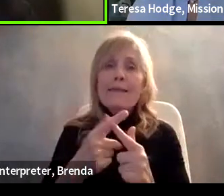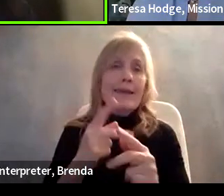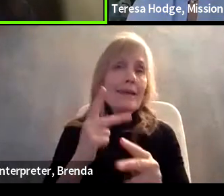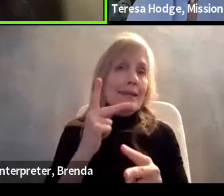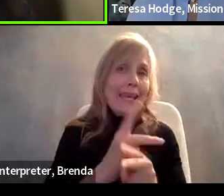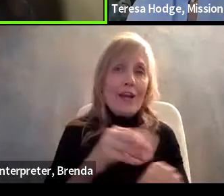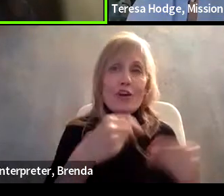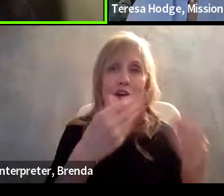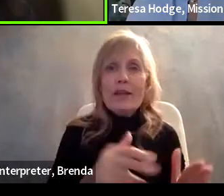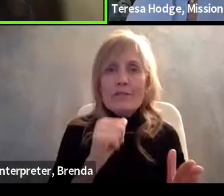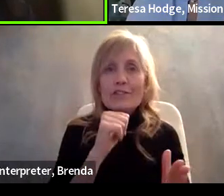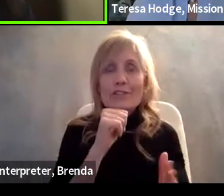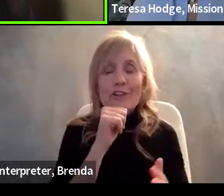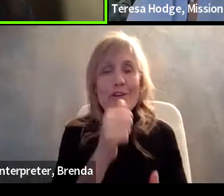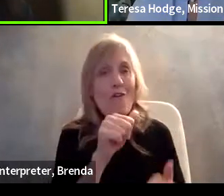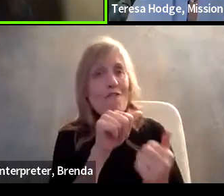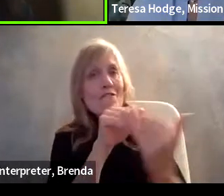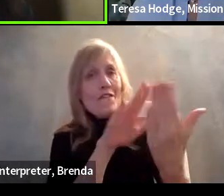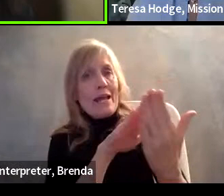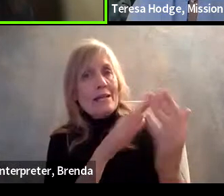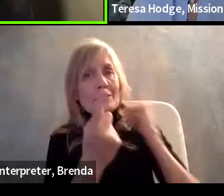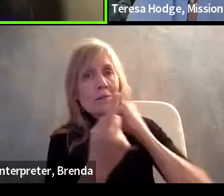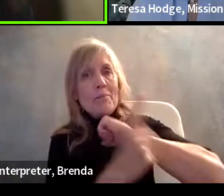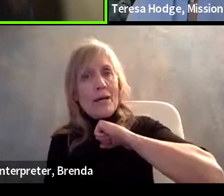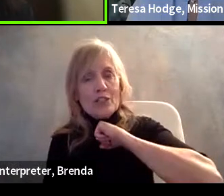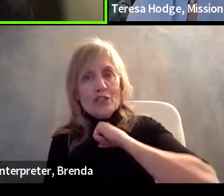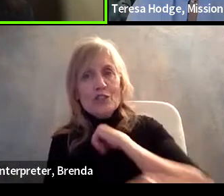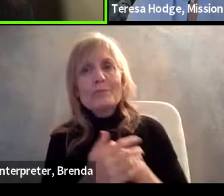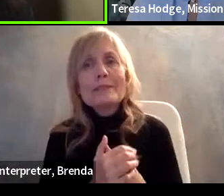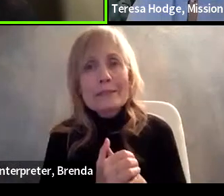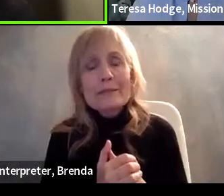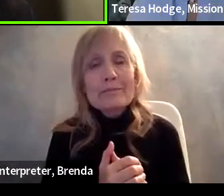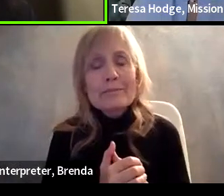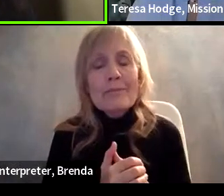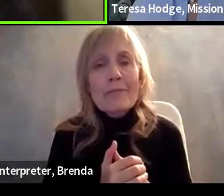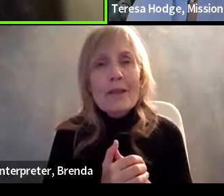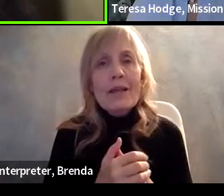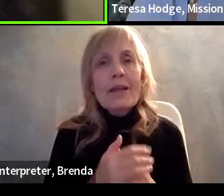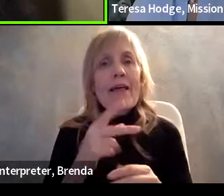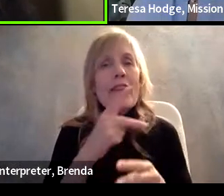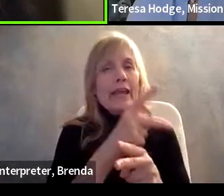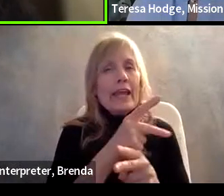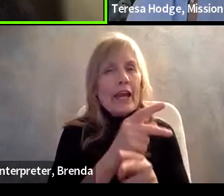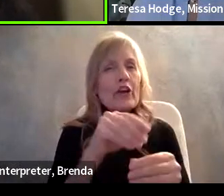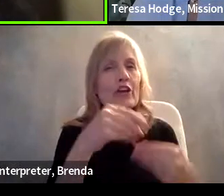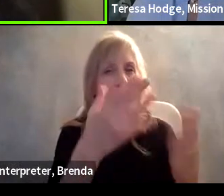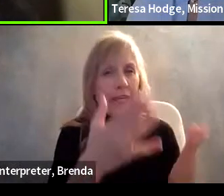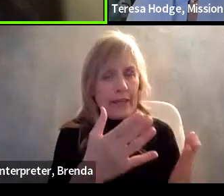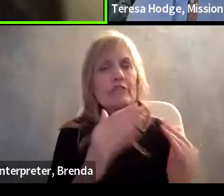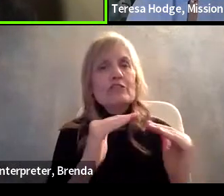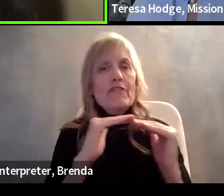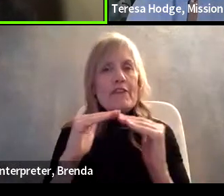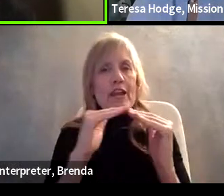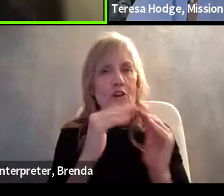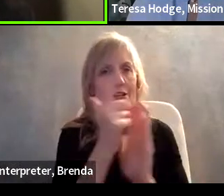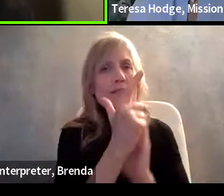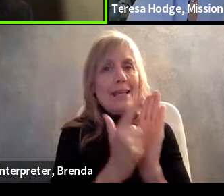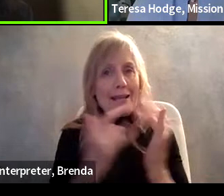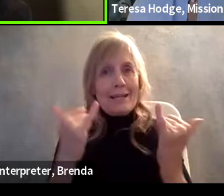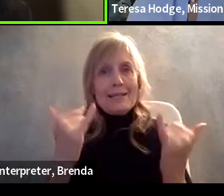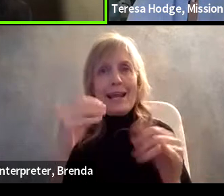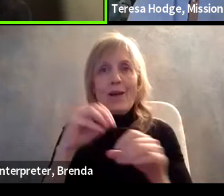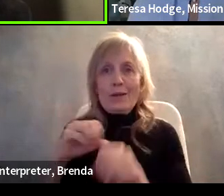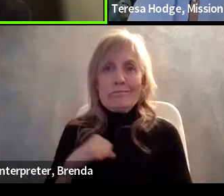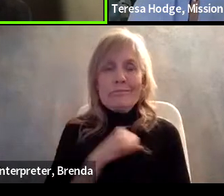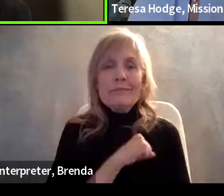punishment at work, including the Pregnant Workers Fairness Act, which is awaiting a Senate vote. So I would just say, thinking about